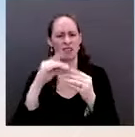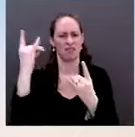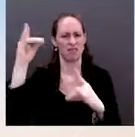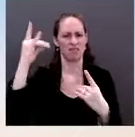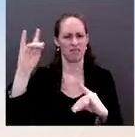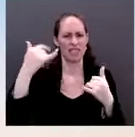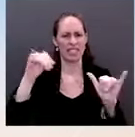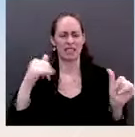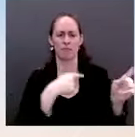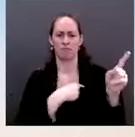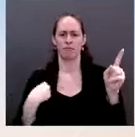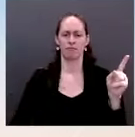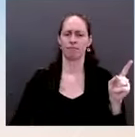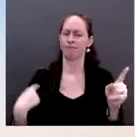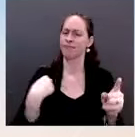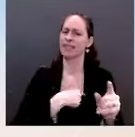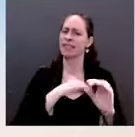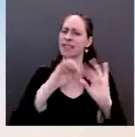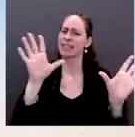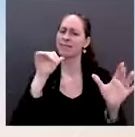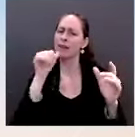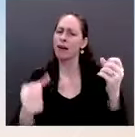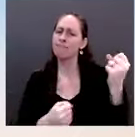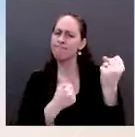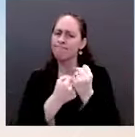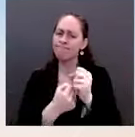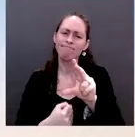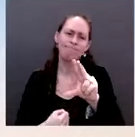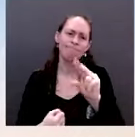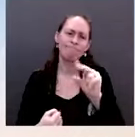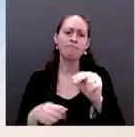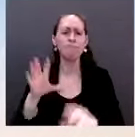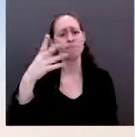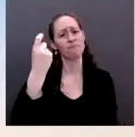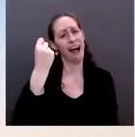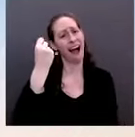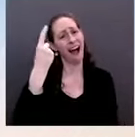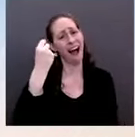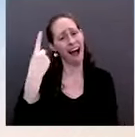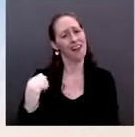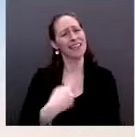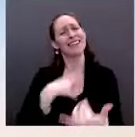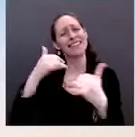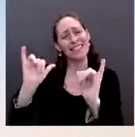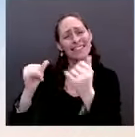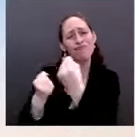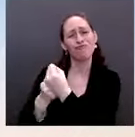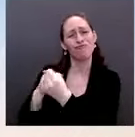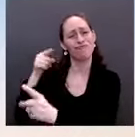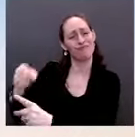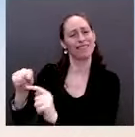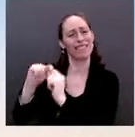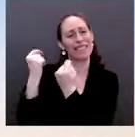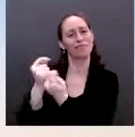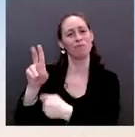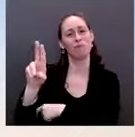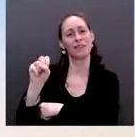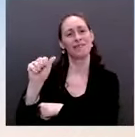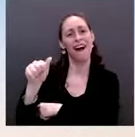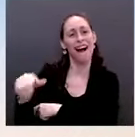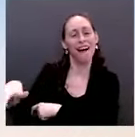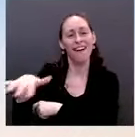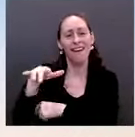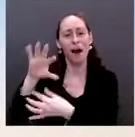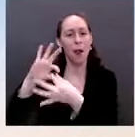we wanted to note Team USA has our full support. We're behind them. We're watching from home. We want to thank them and their families for everything